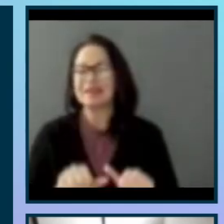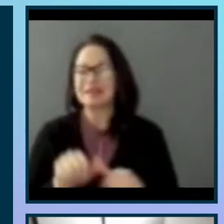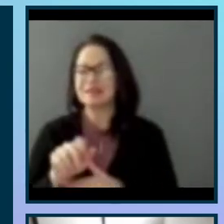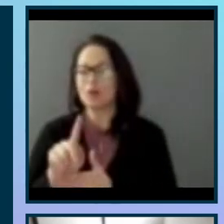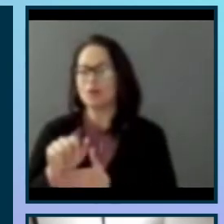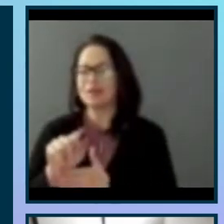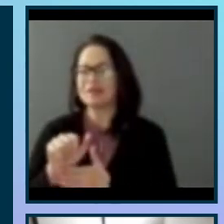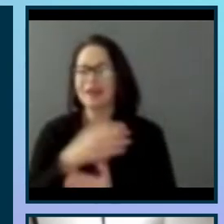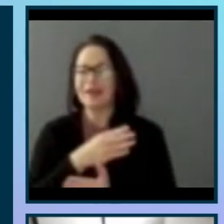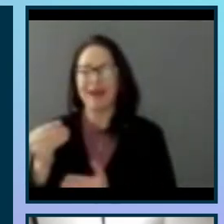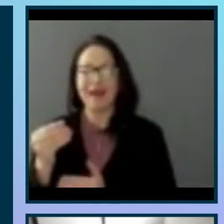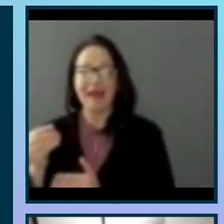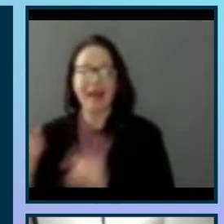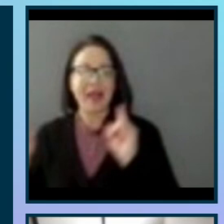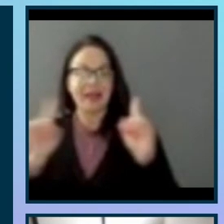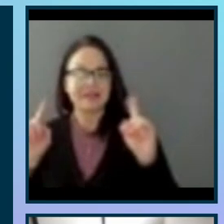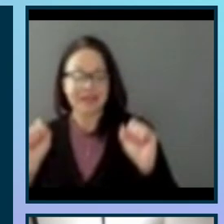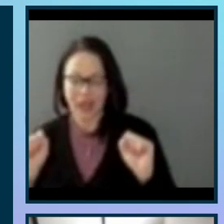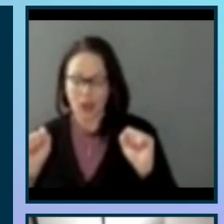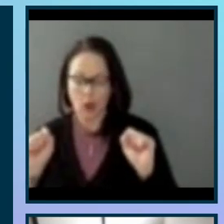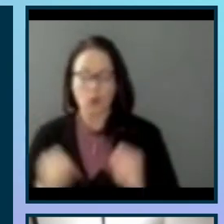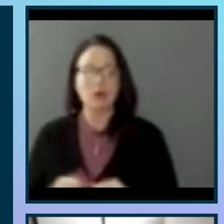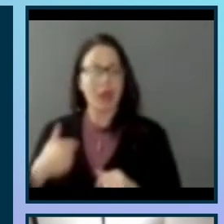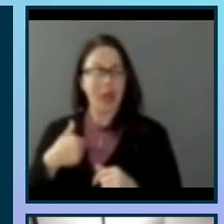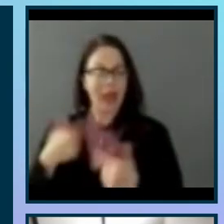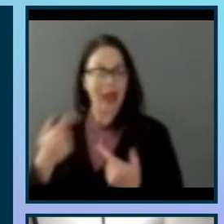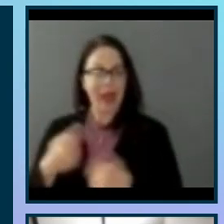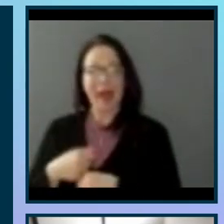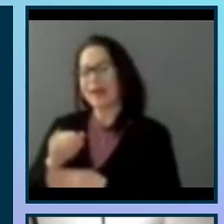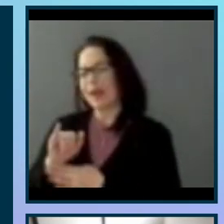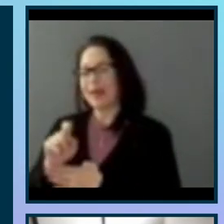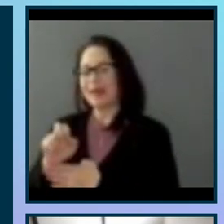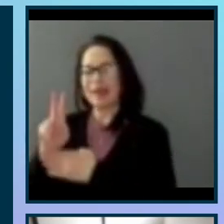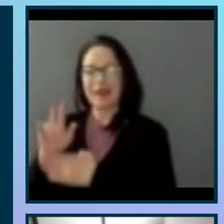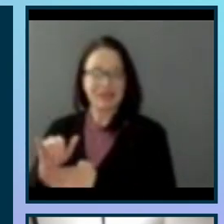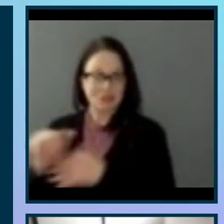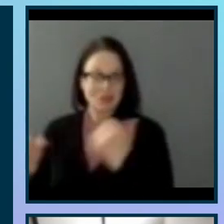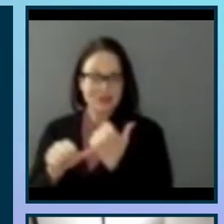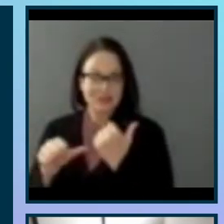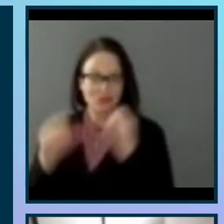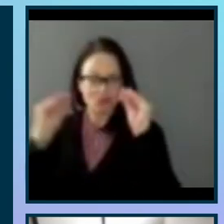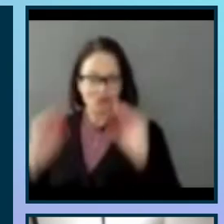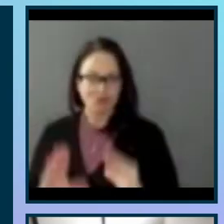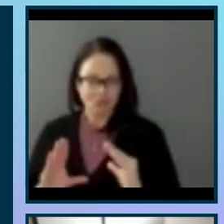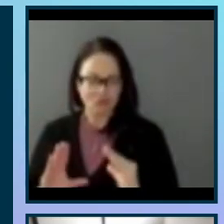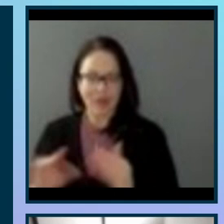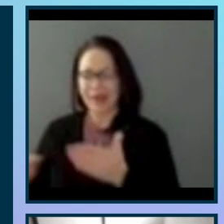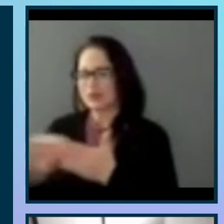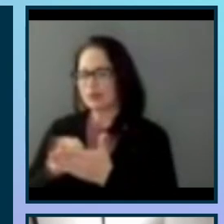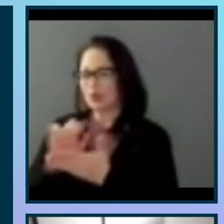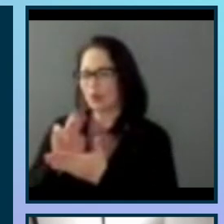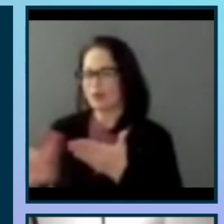Gilbert. I'm currently an industry assistant professor at New York University in the Integrated Design and Media program